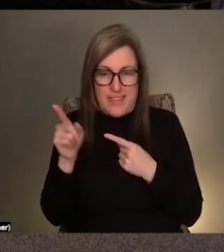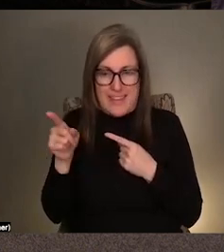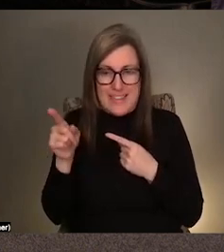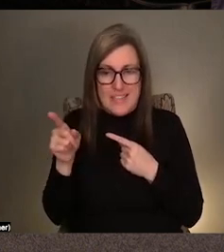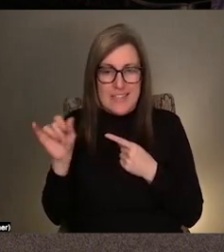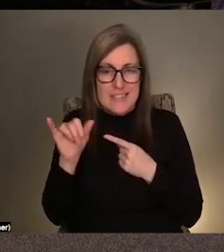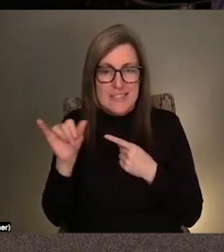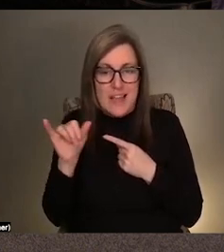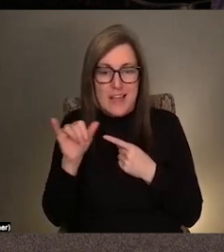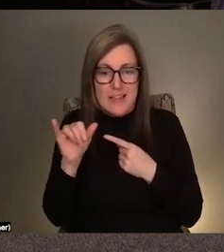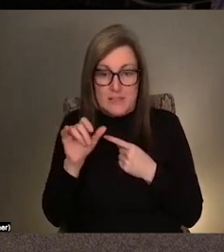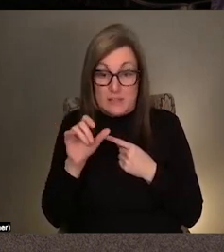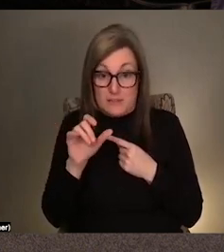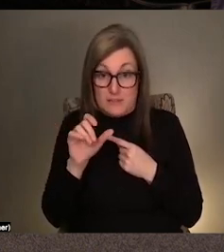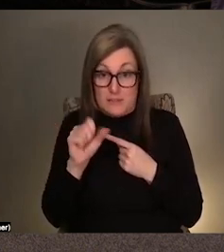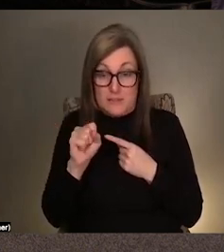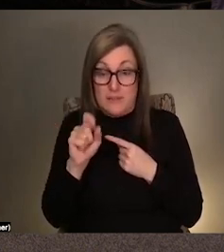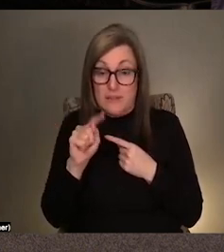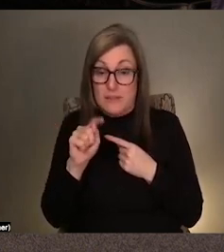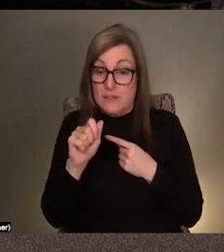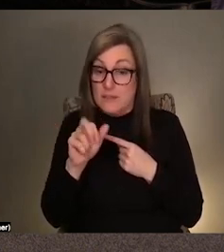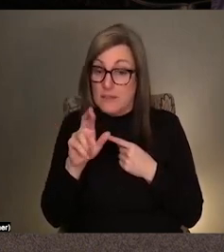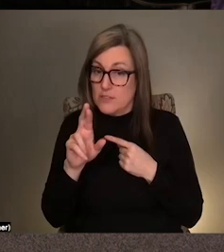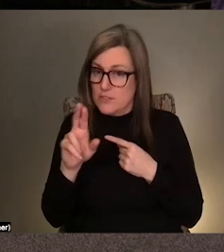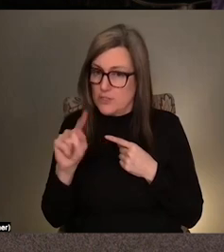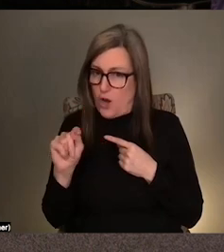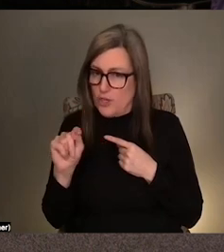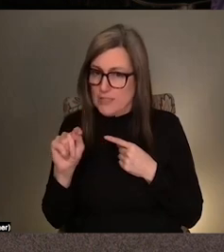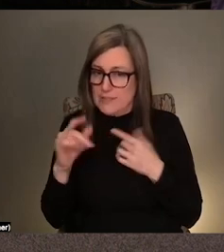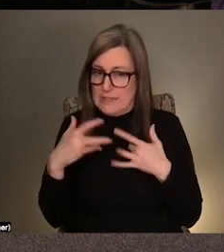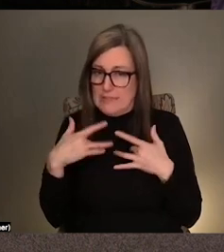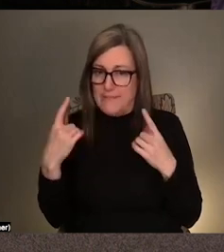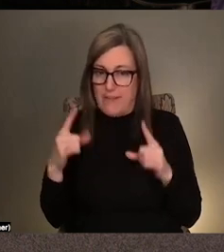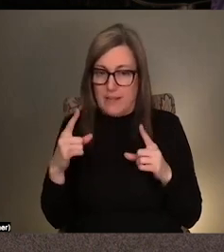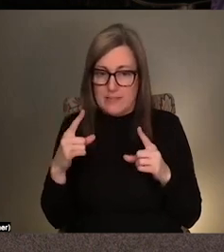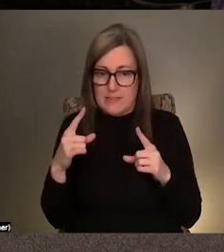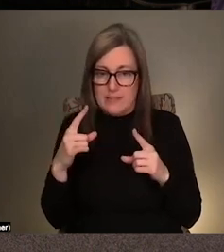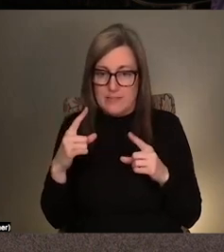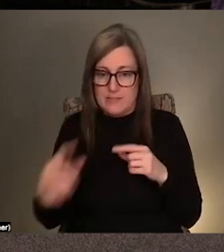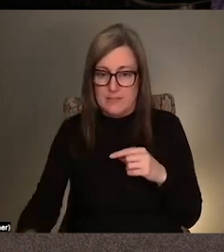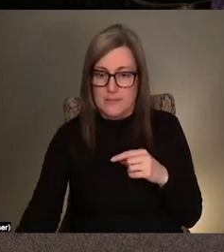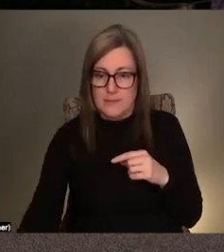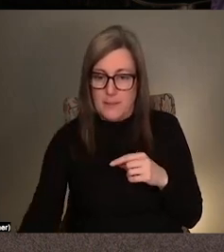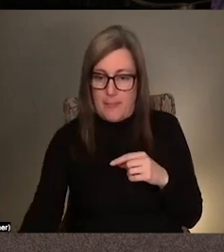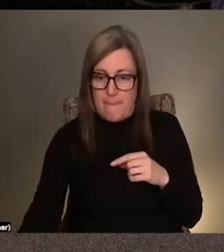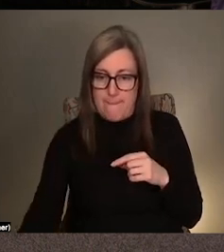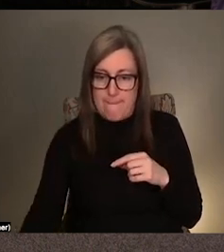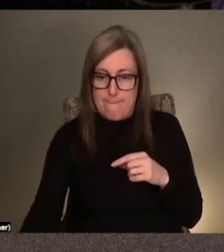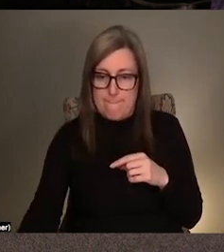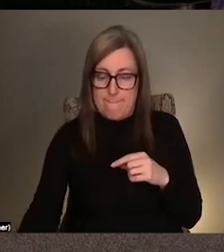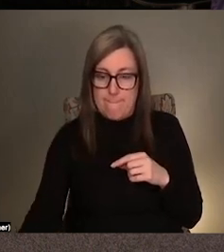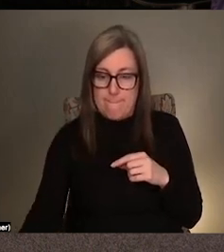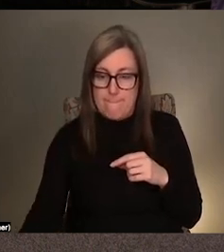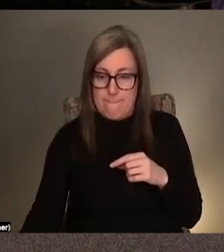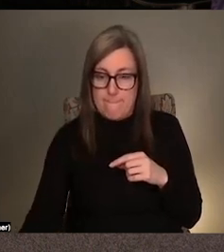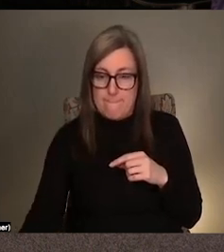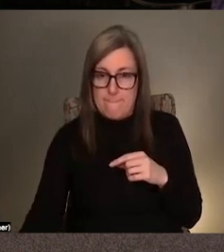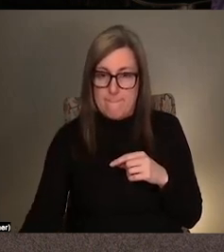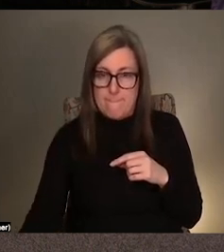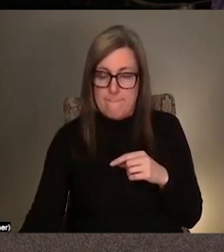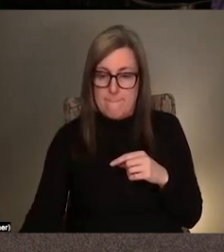like Sturdivant who were exactly kind of questioning this. Where does where does the work reside? Yeah. I mean, I think